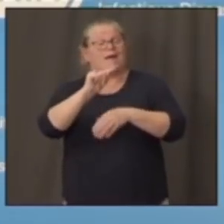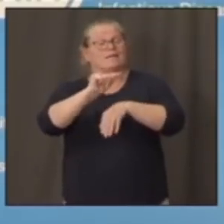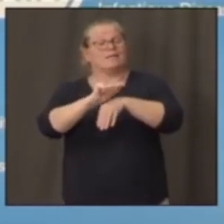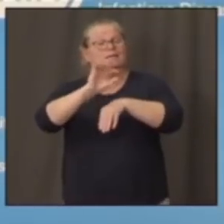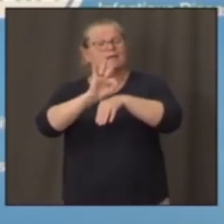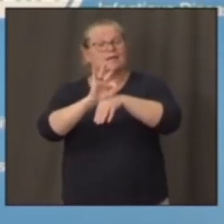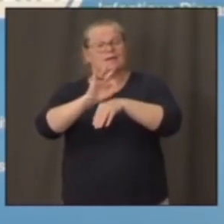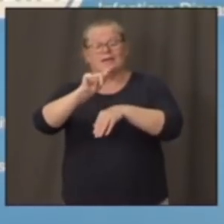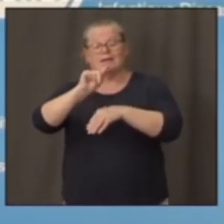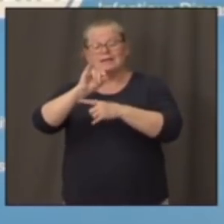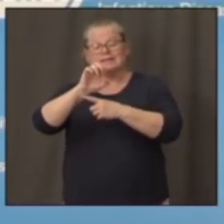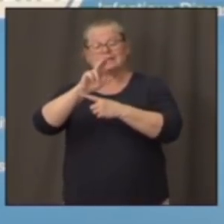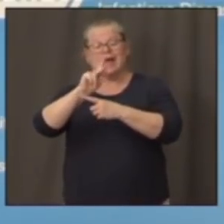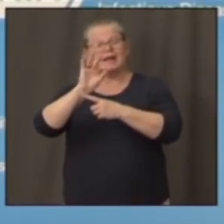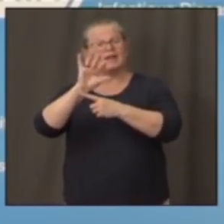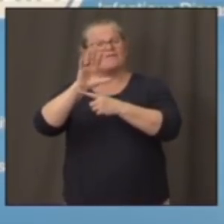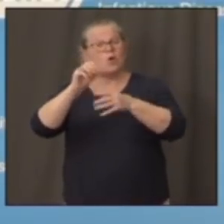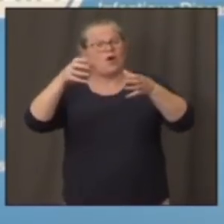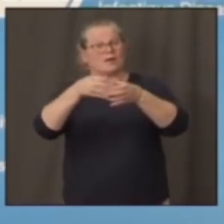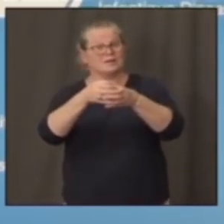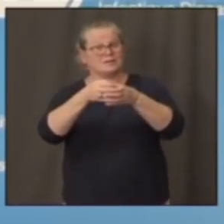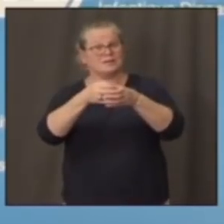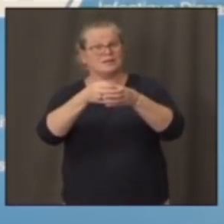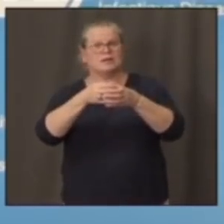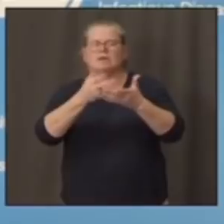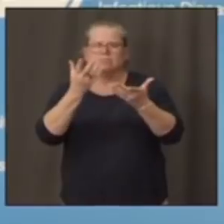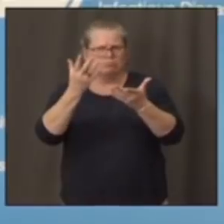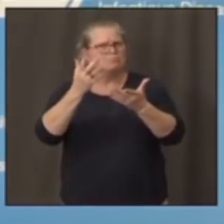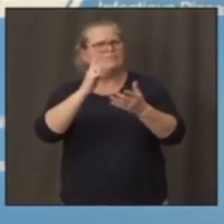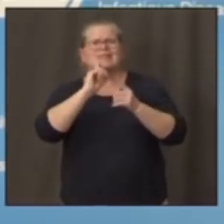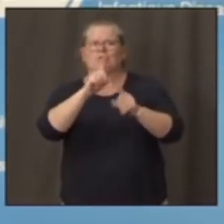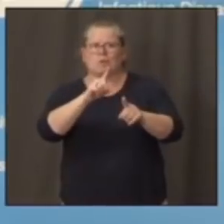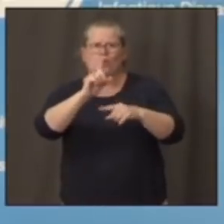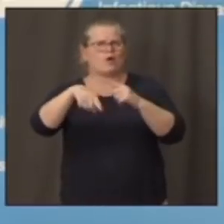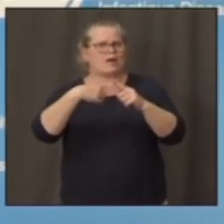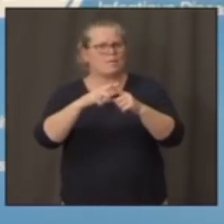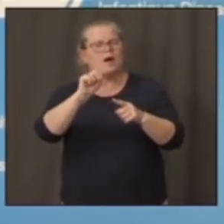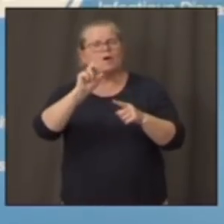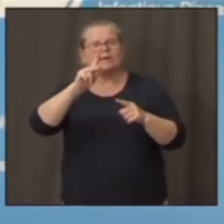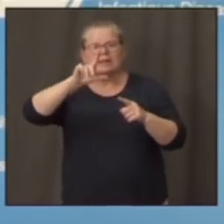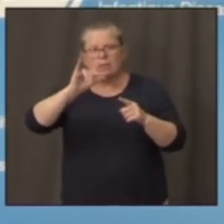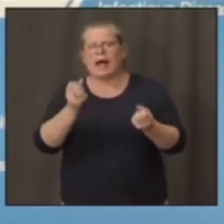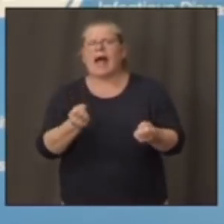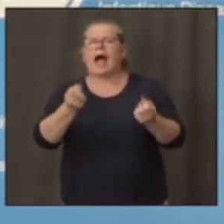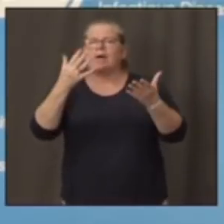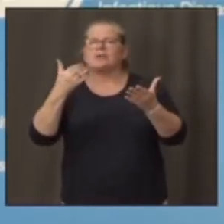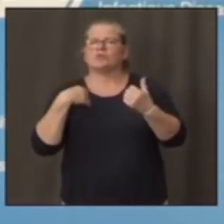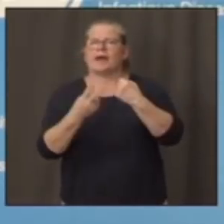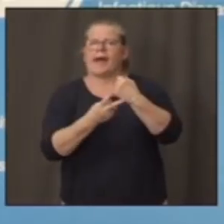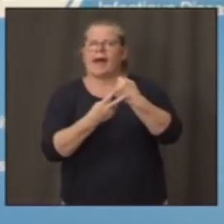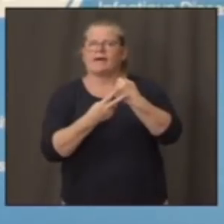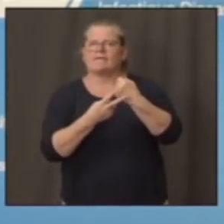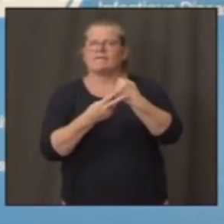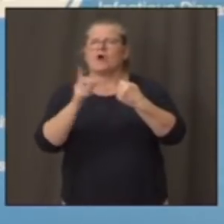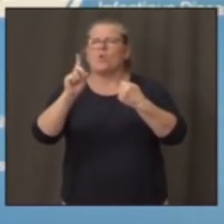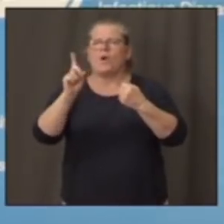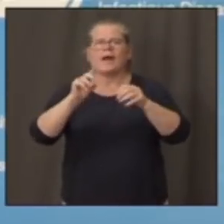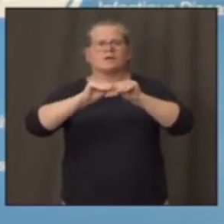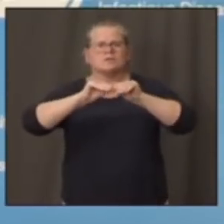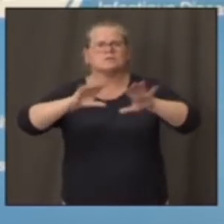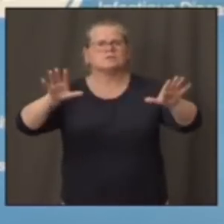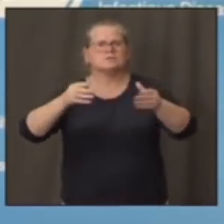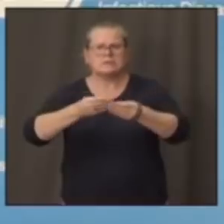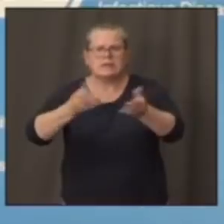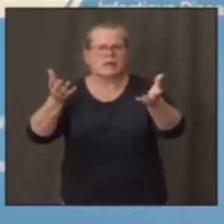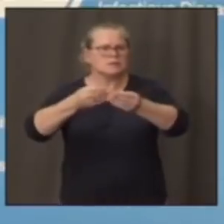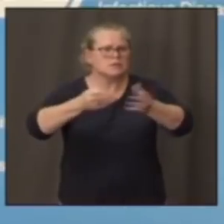have a report from what the supply is, the supply chain. And whenever there are areas, and if you are one of